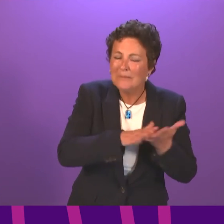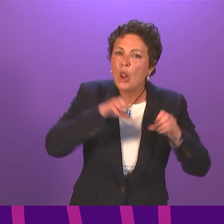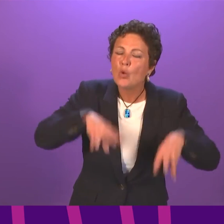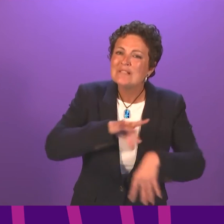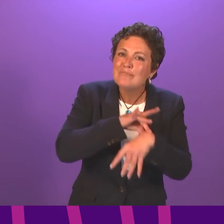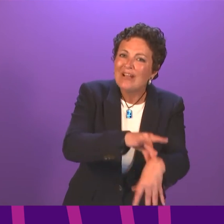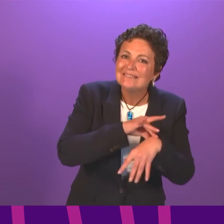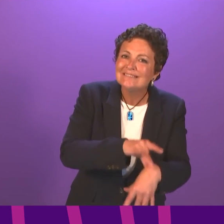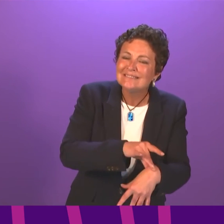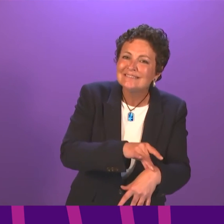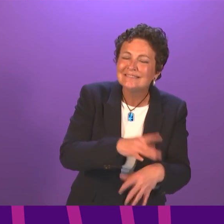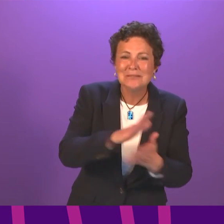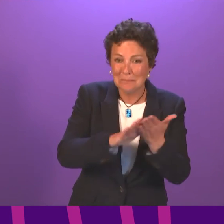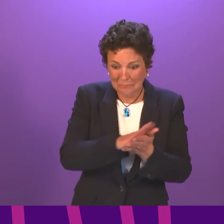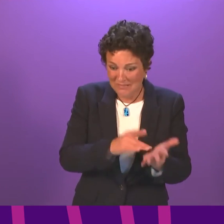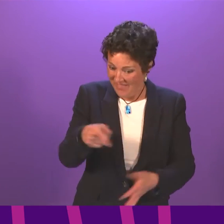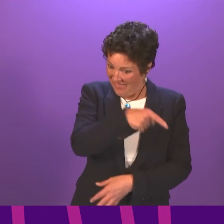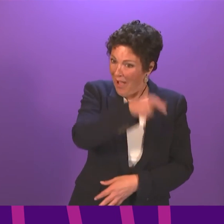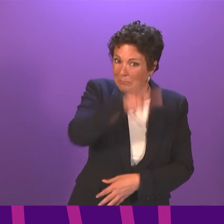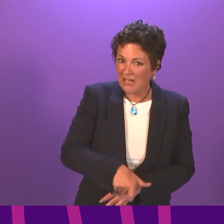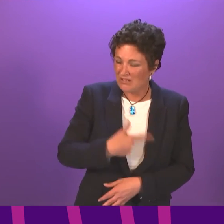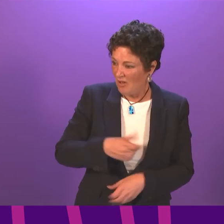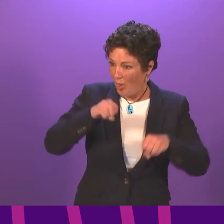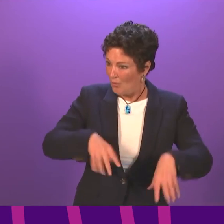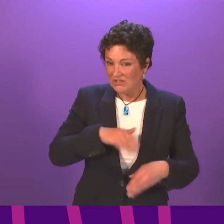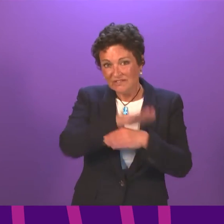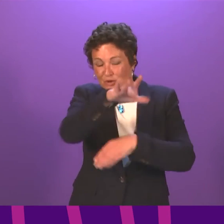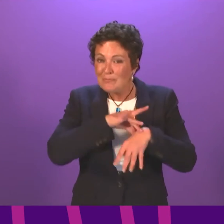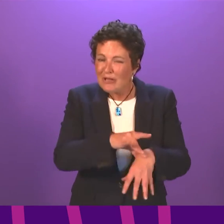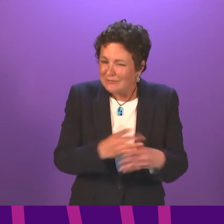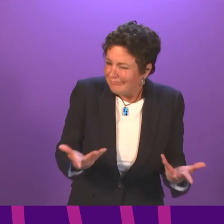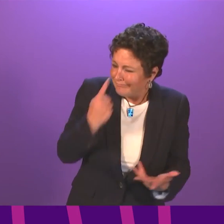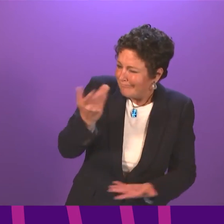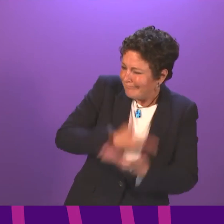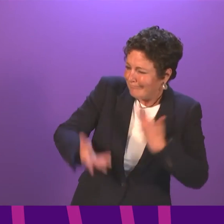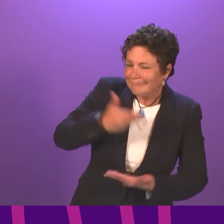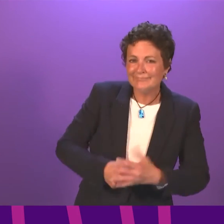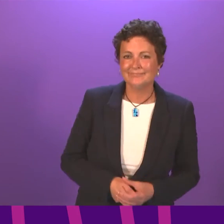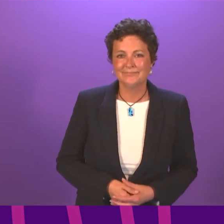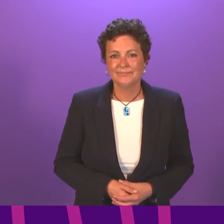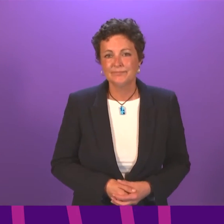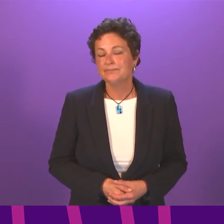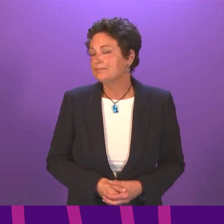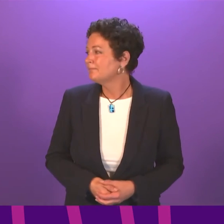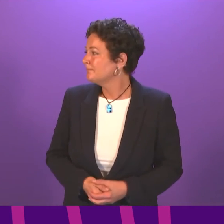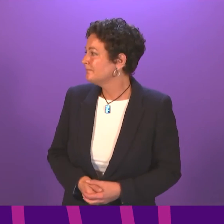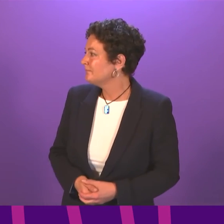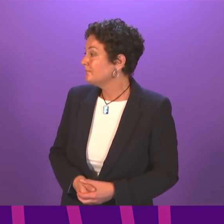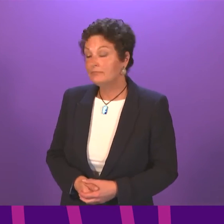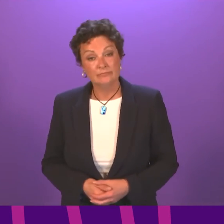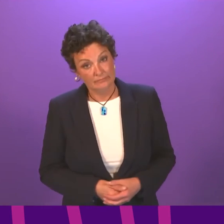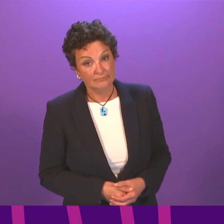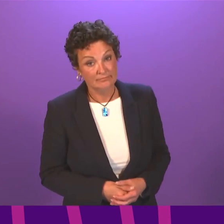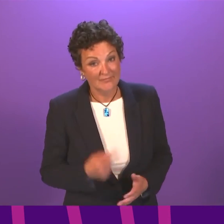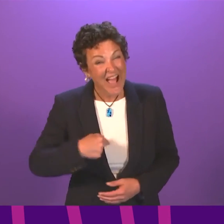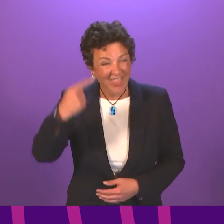has created a failed system that risks this young person losing his future? First Minister. So I think these are important issues and we have to